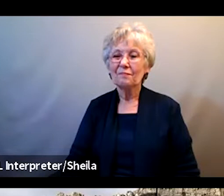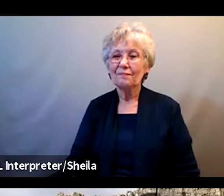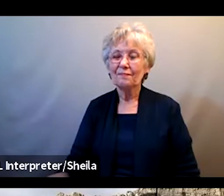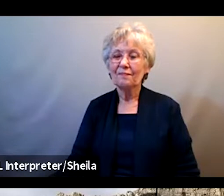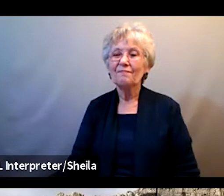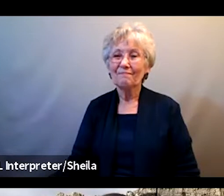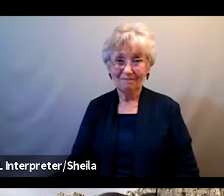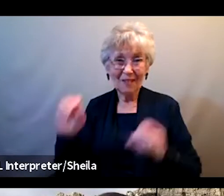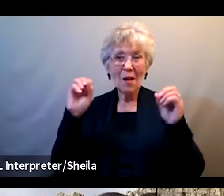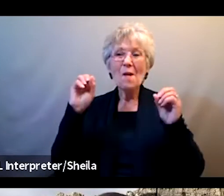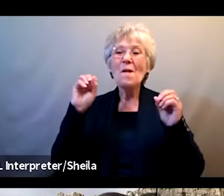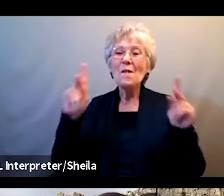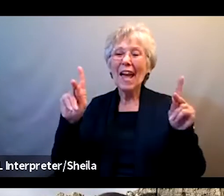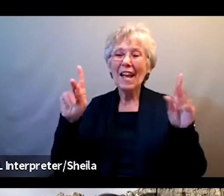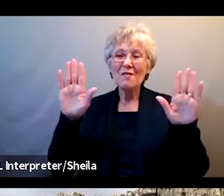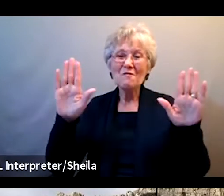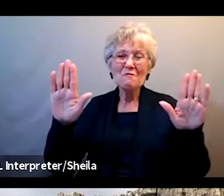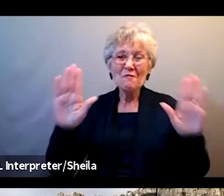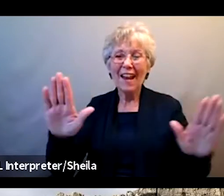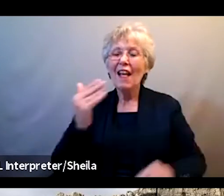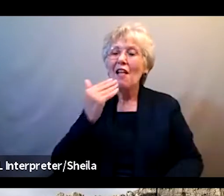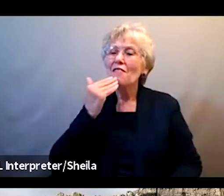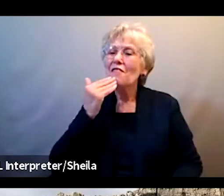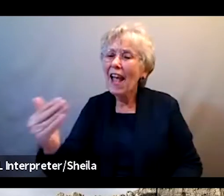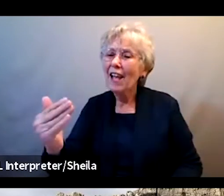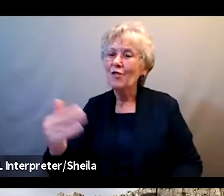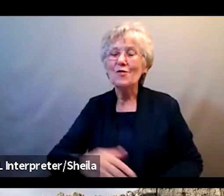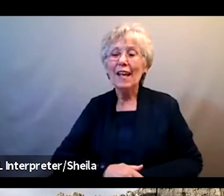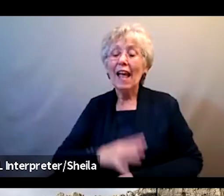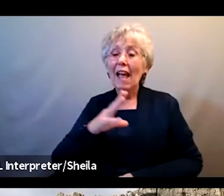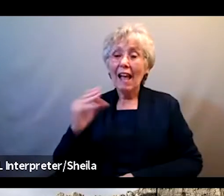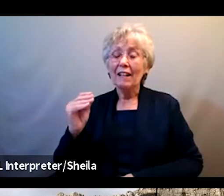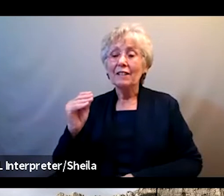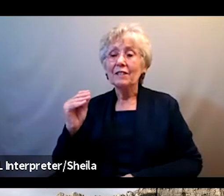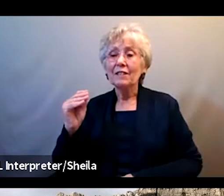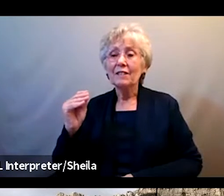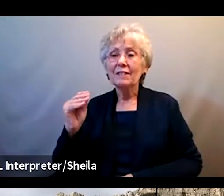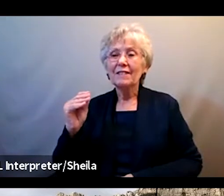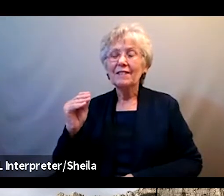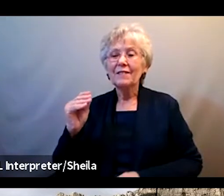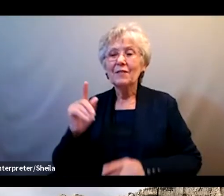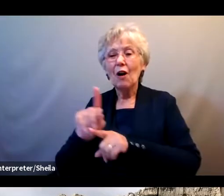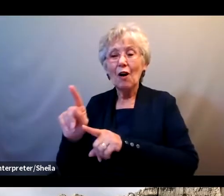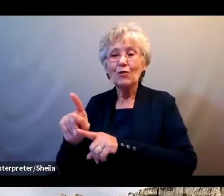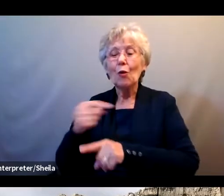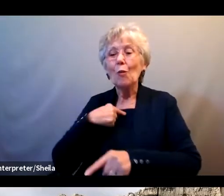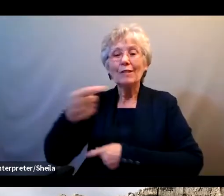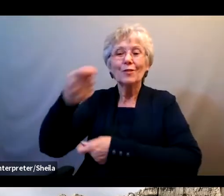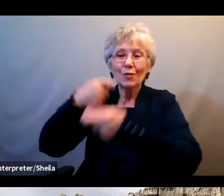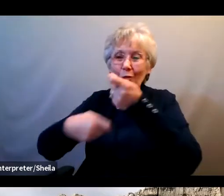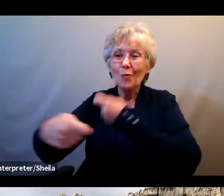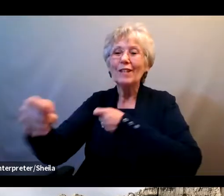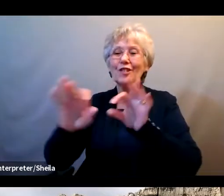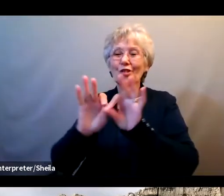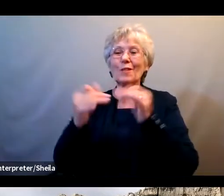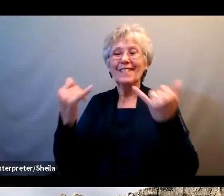Okay, great. Well, thank you very much. And we've also switched our interpreters to Sheila,